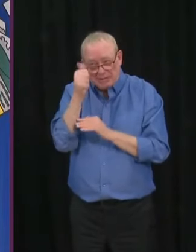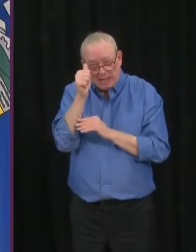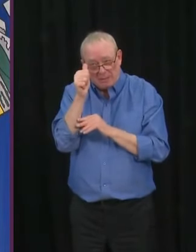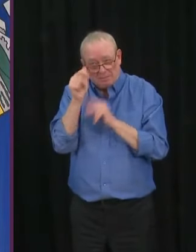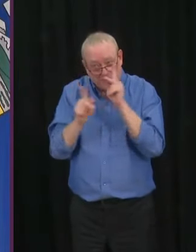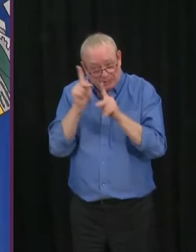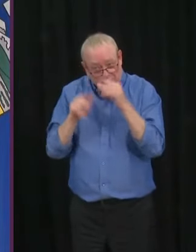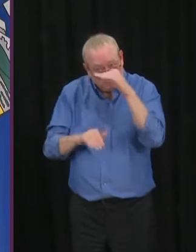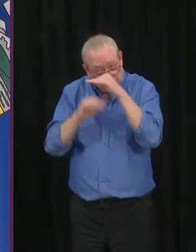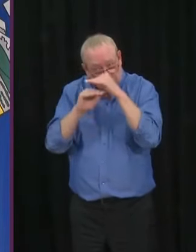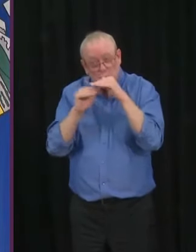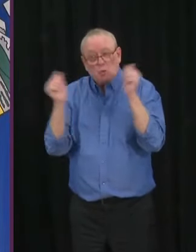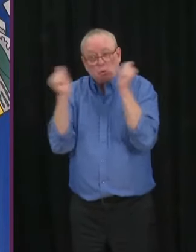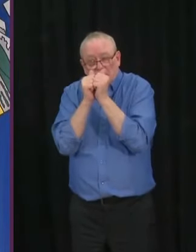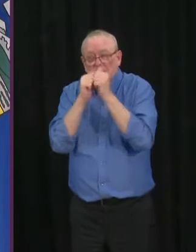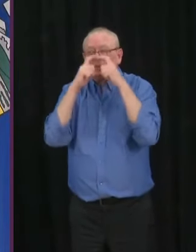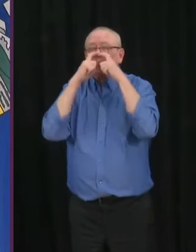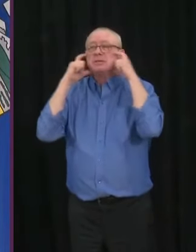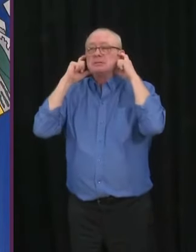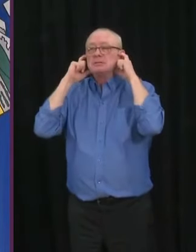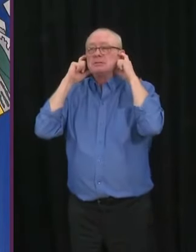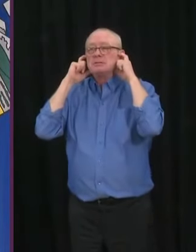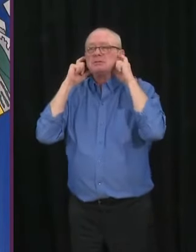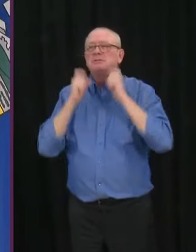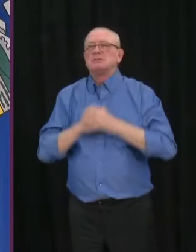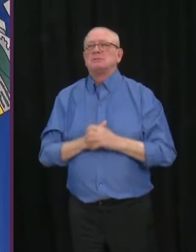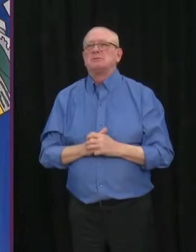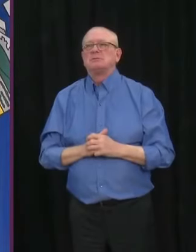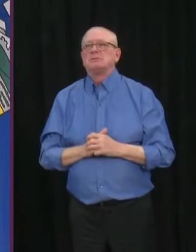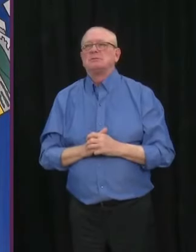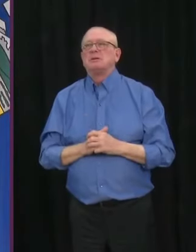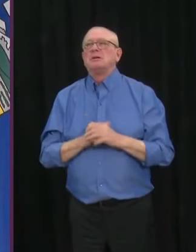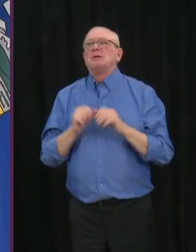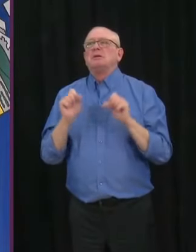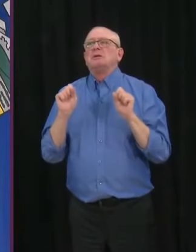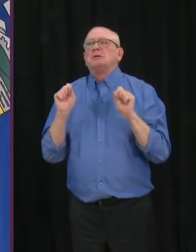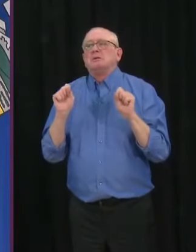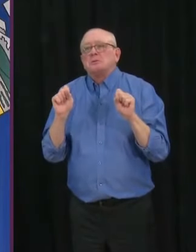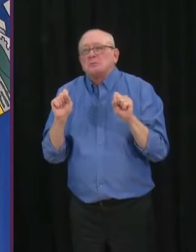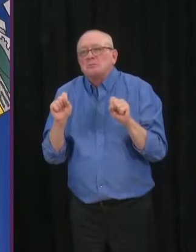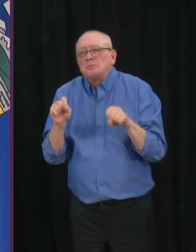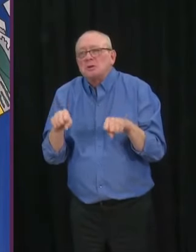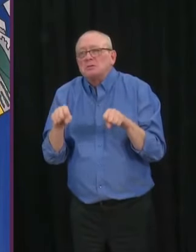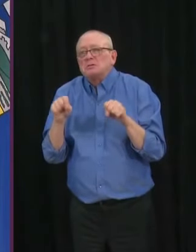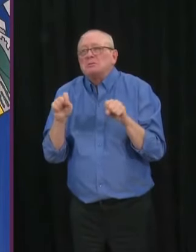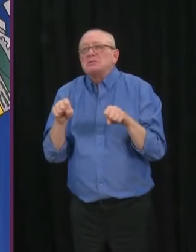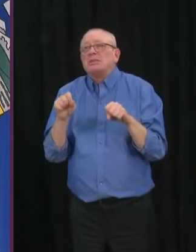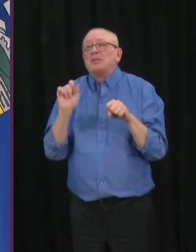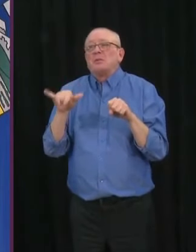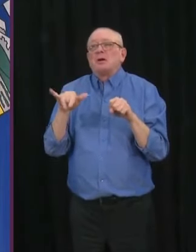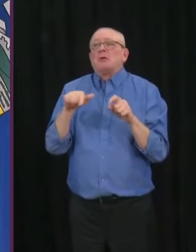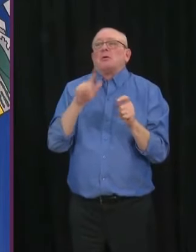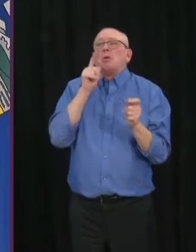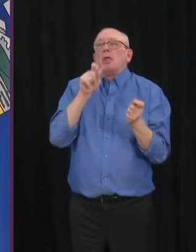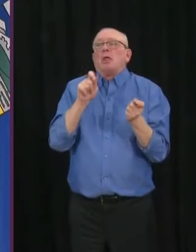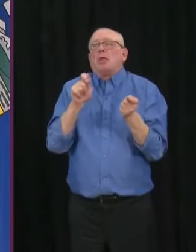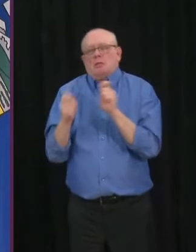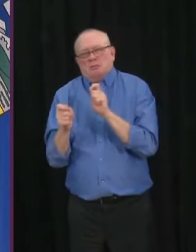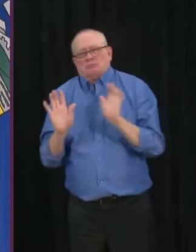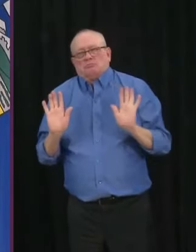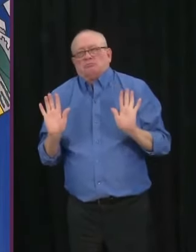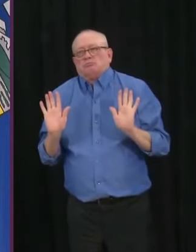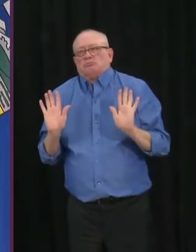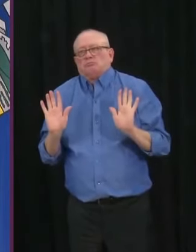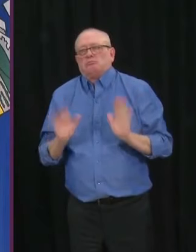we can start to seeing easing at this time. Though, with the numbers, we can start to see